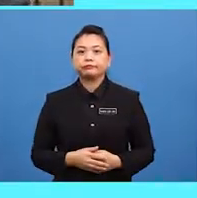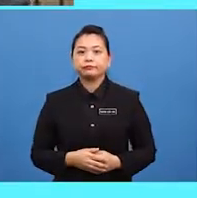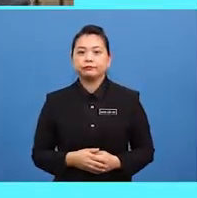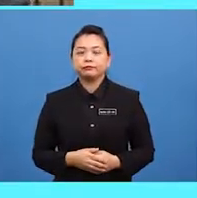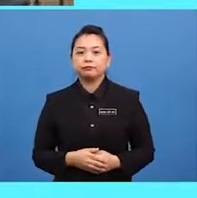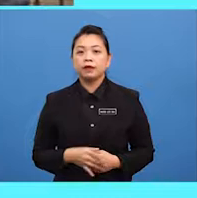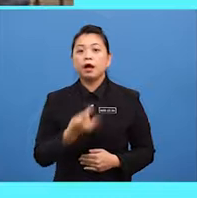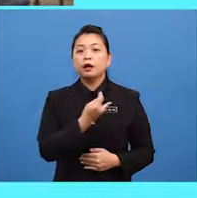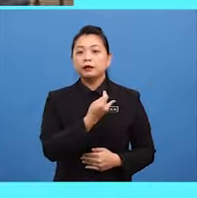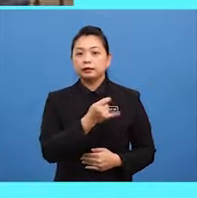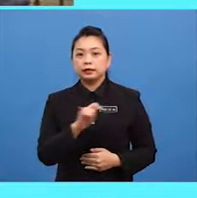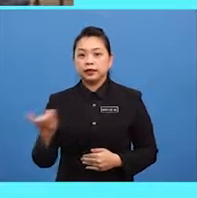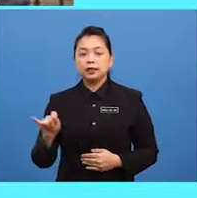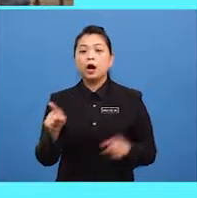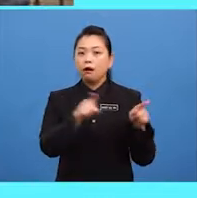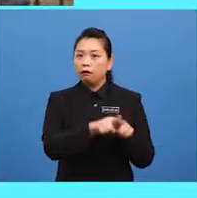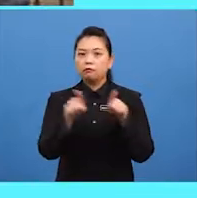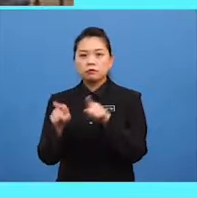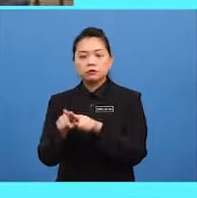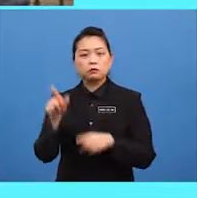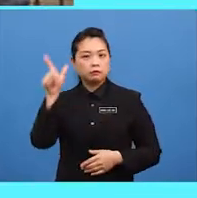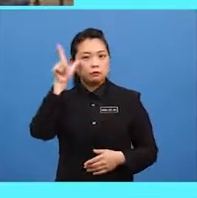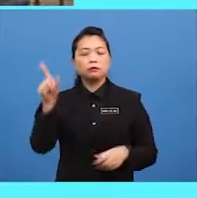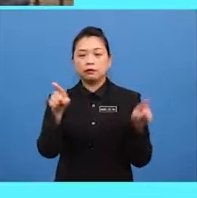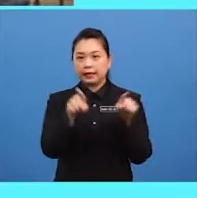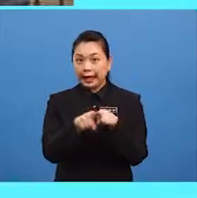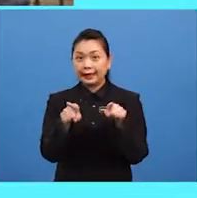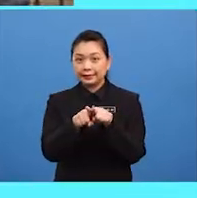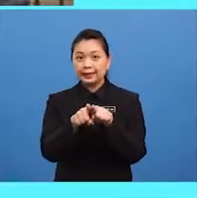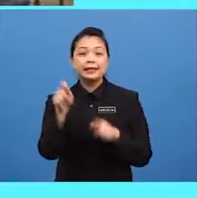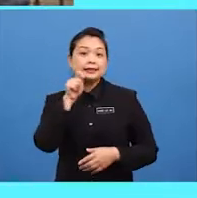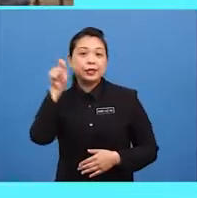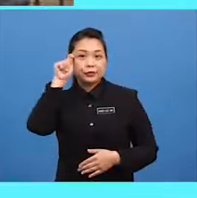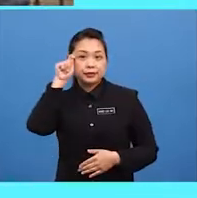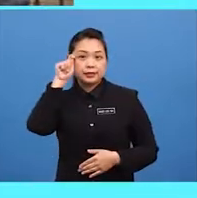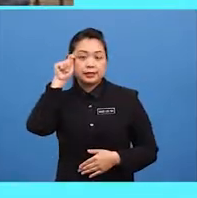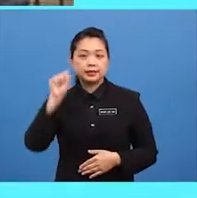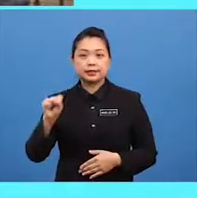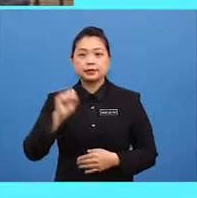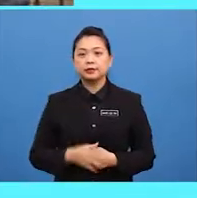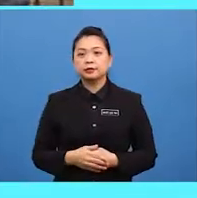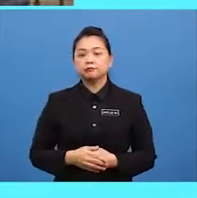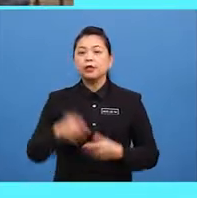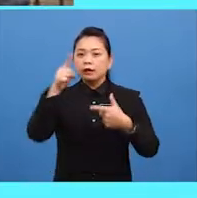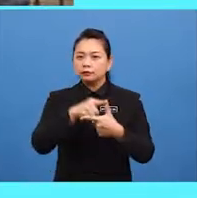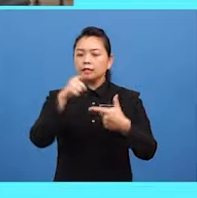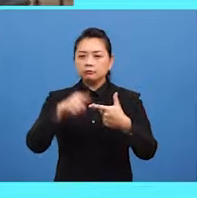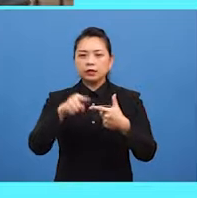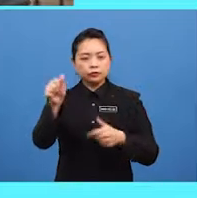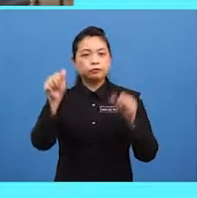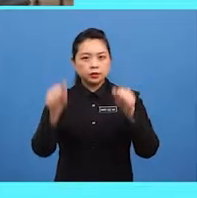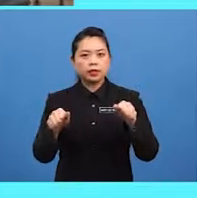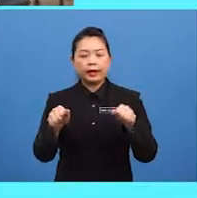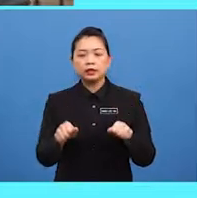they also look like teenagers they then you could also